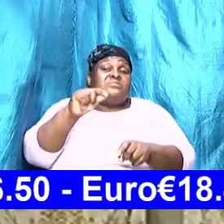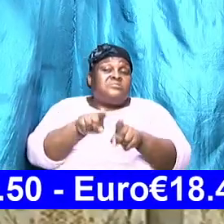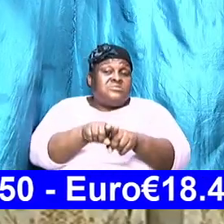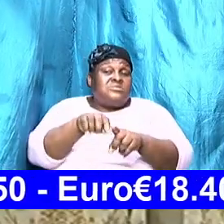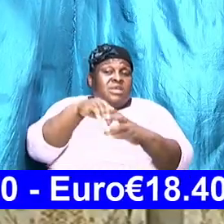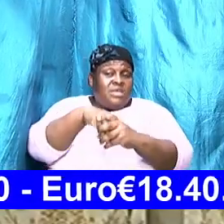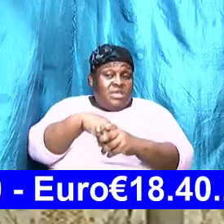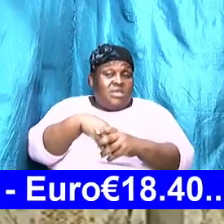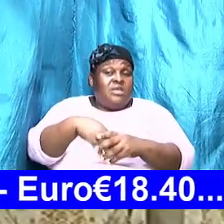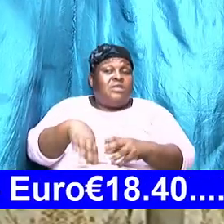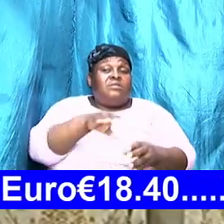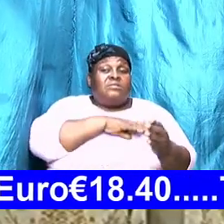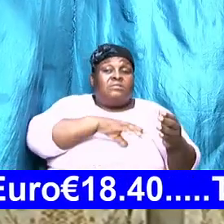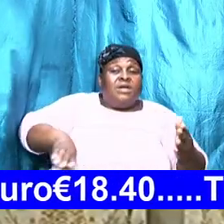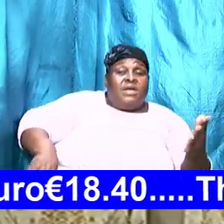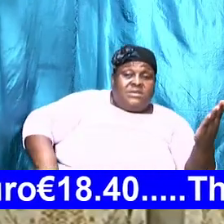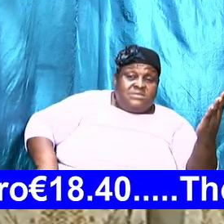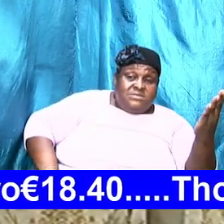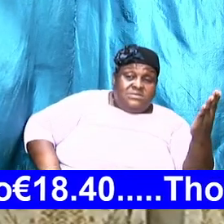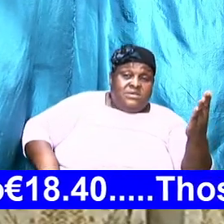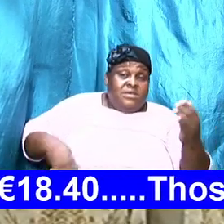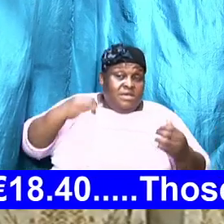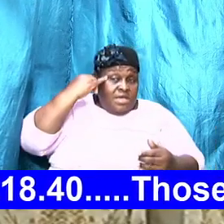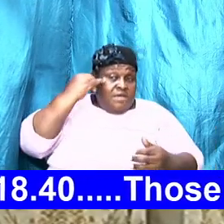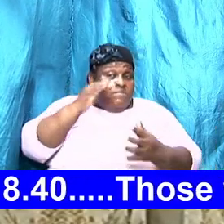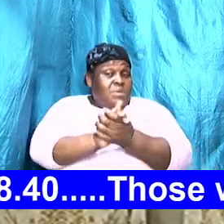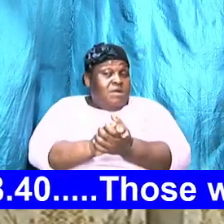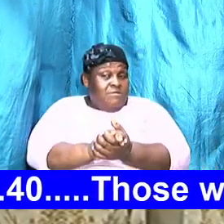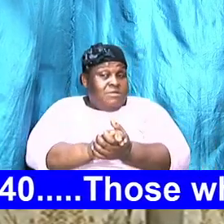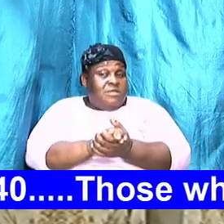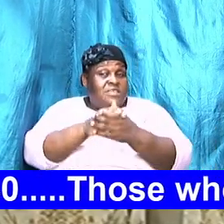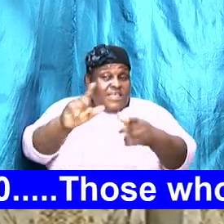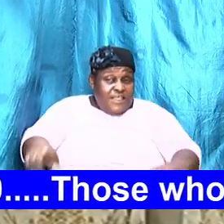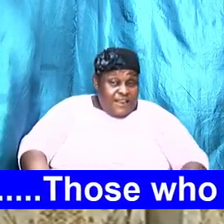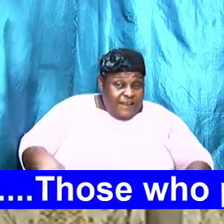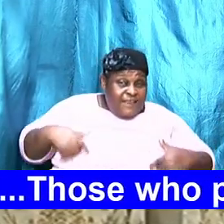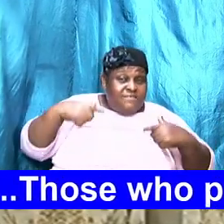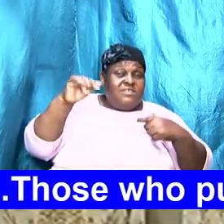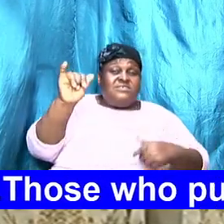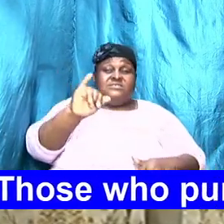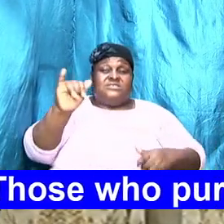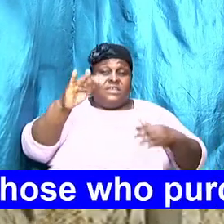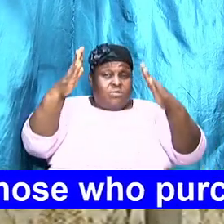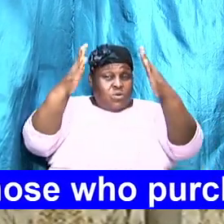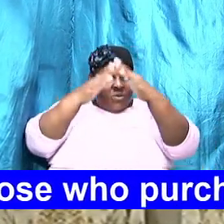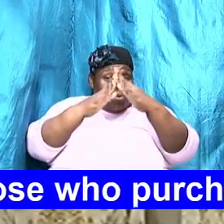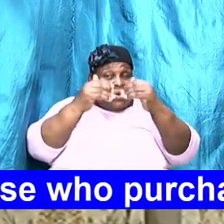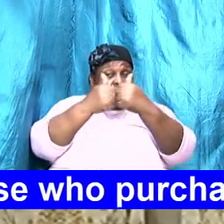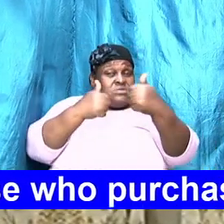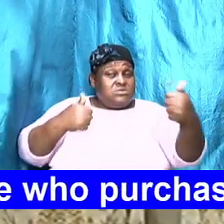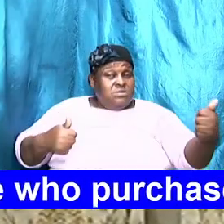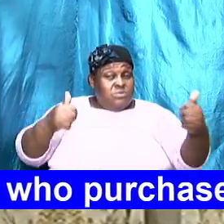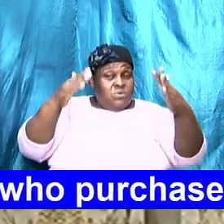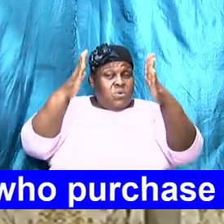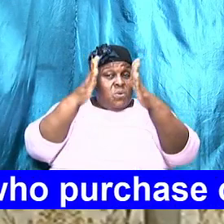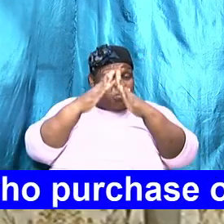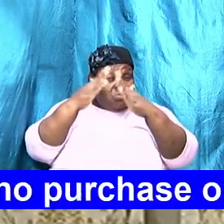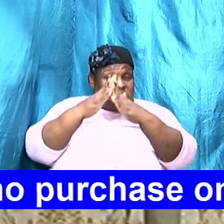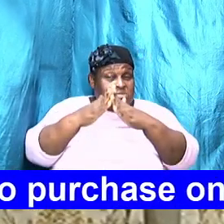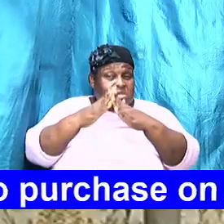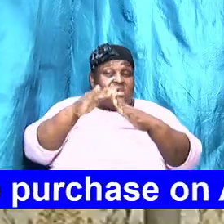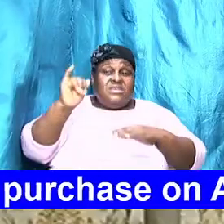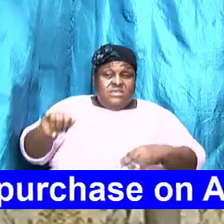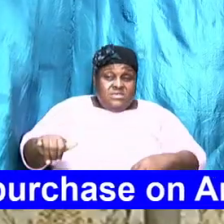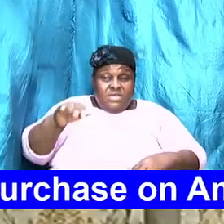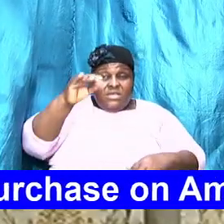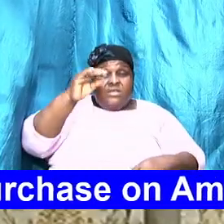Christ if we are married and we live in the same house or in separate houses we are